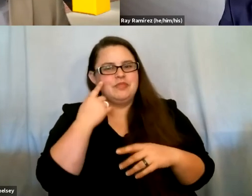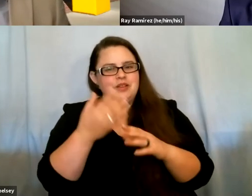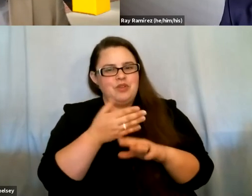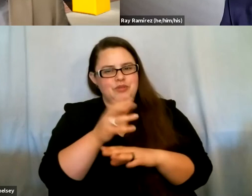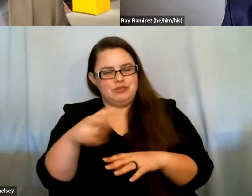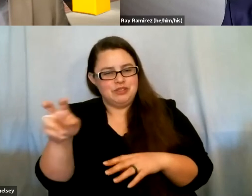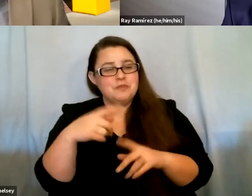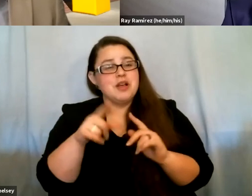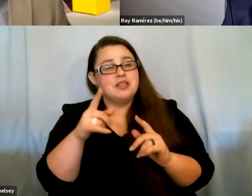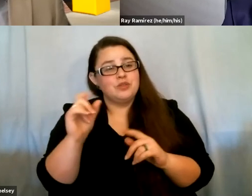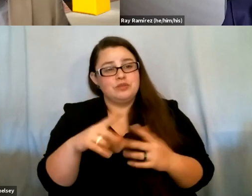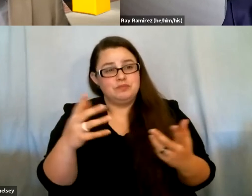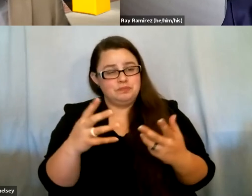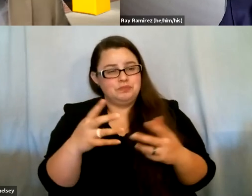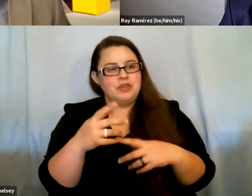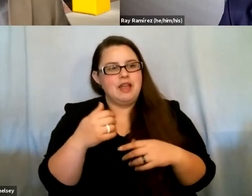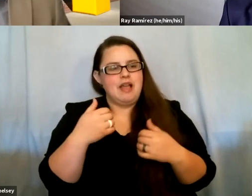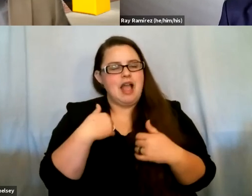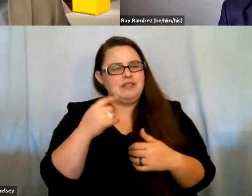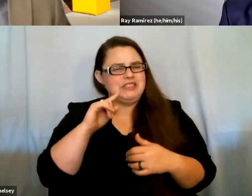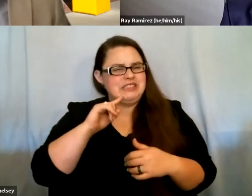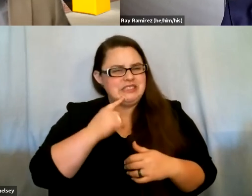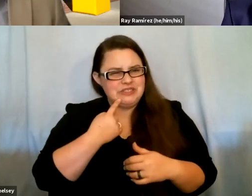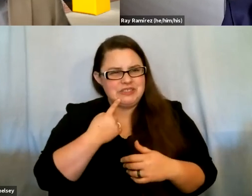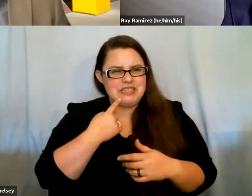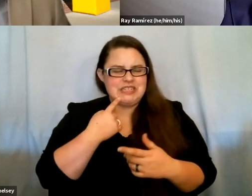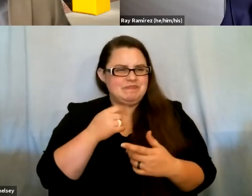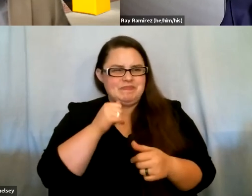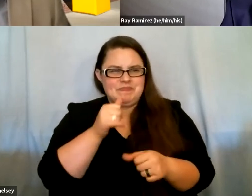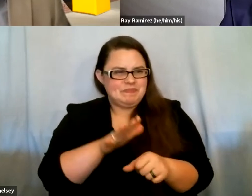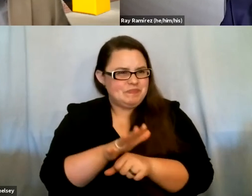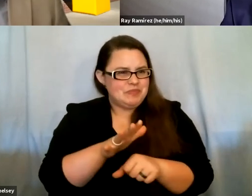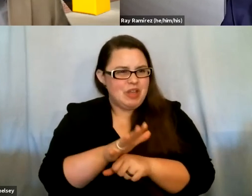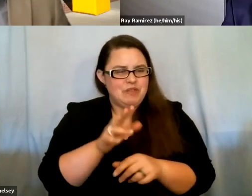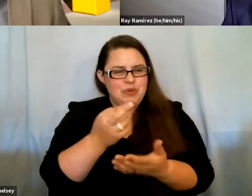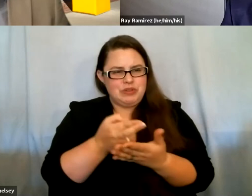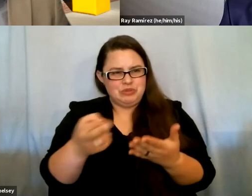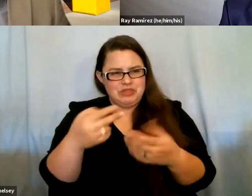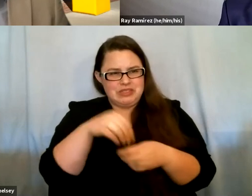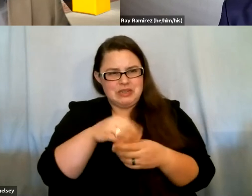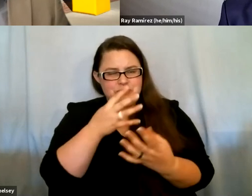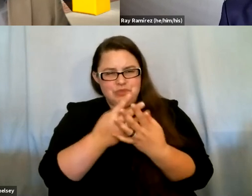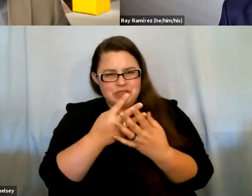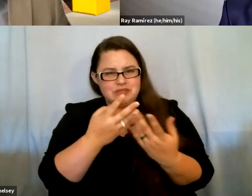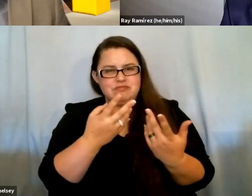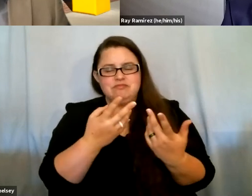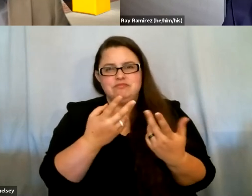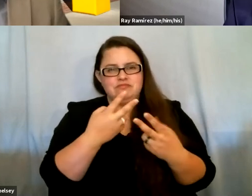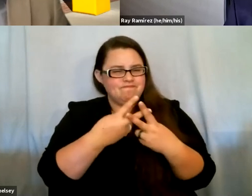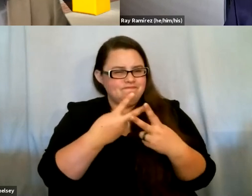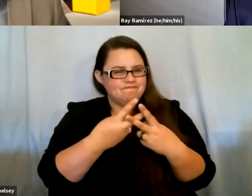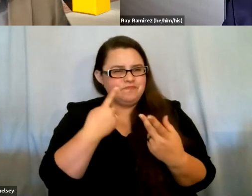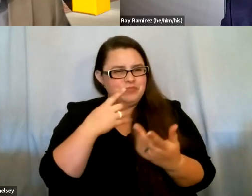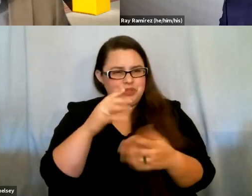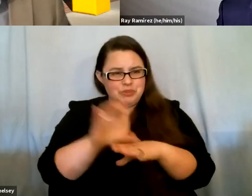And the question says, there is a serious lack of resources in the prisons, computers, etc. How can